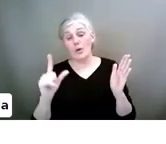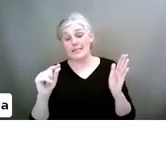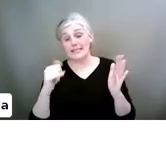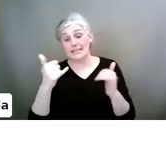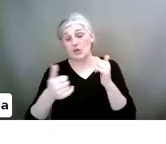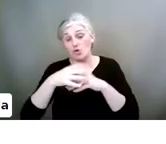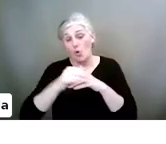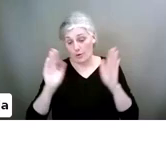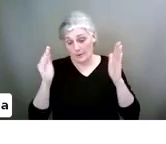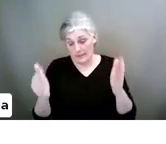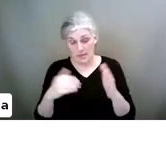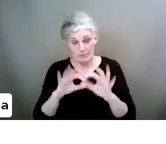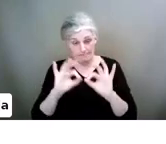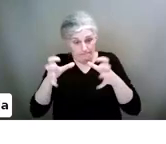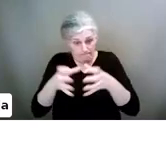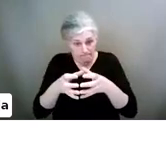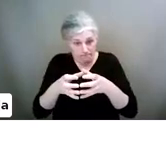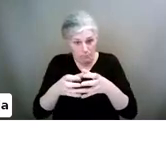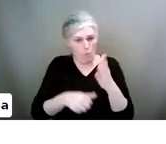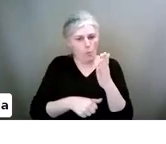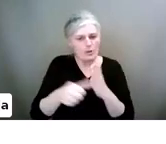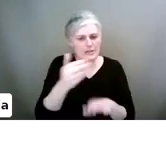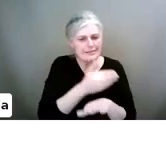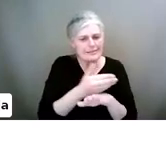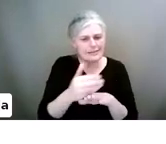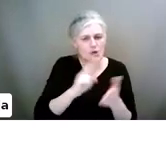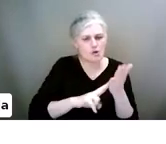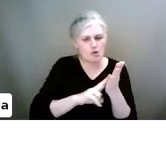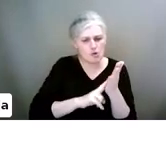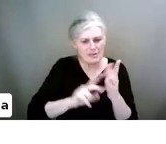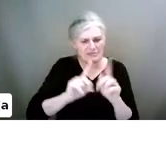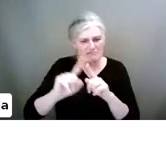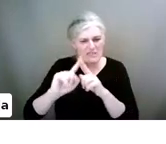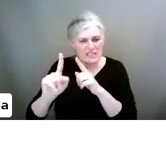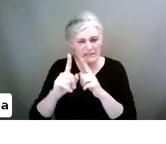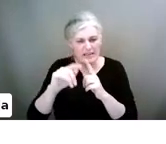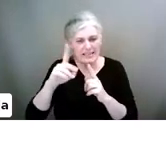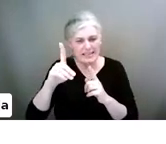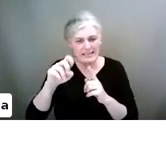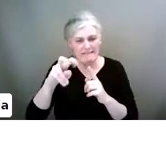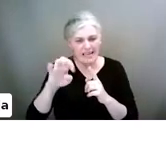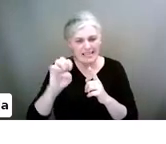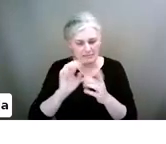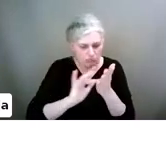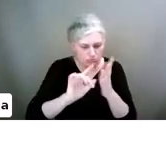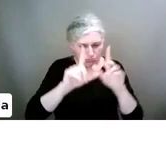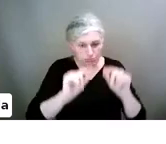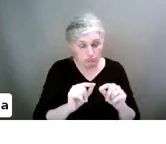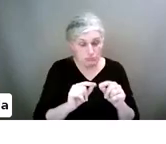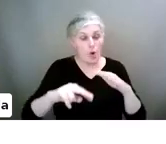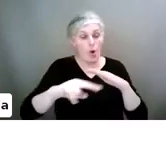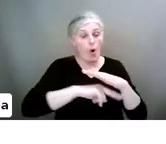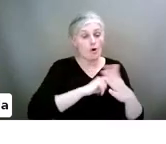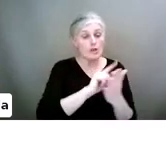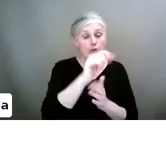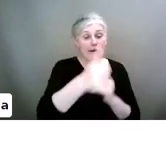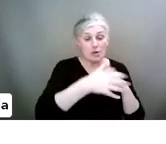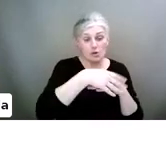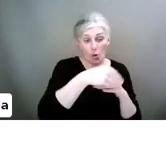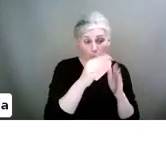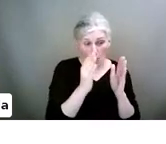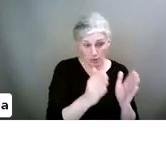At what age did you first start using the platform? So if you've got a child anywhere under 12, and